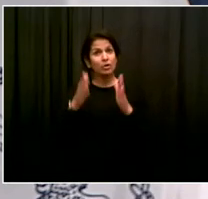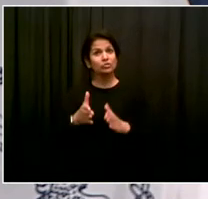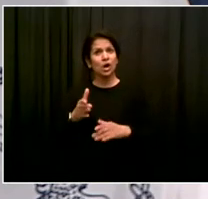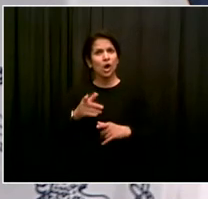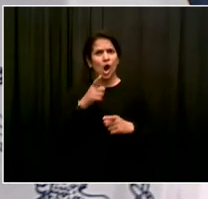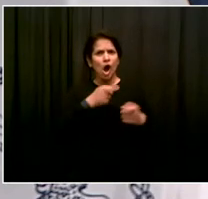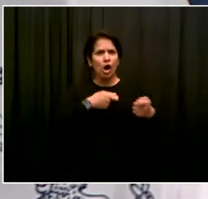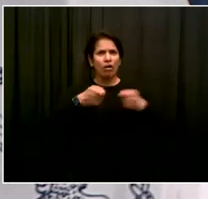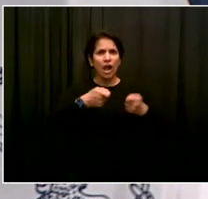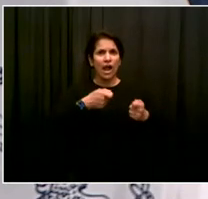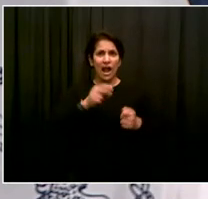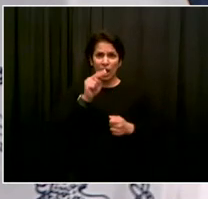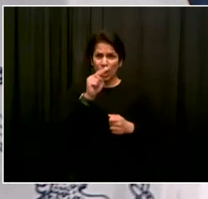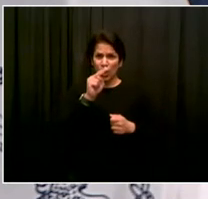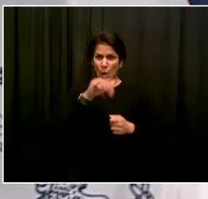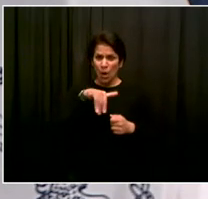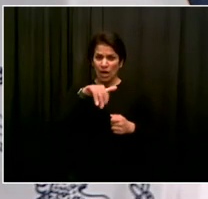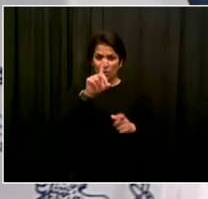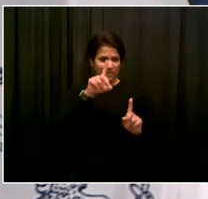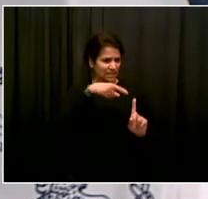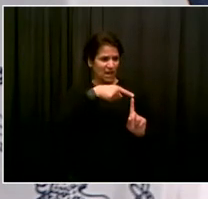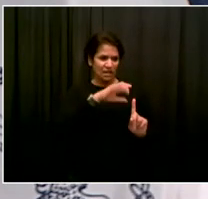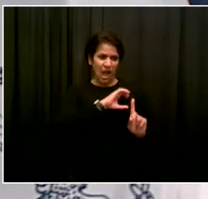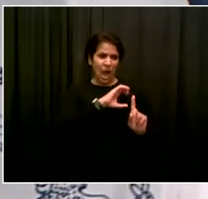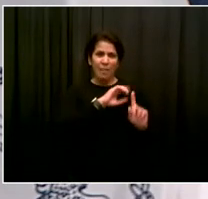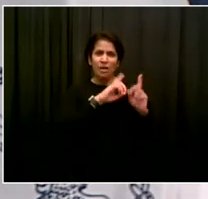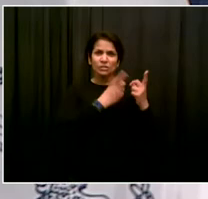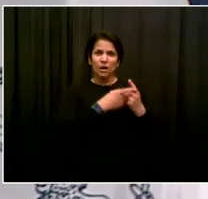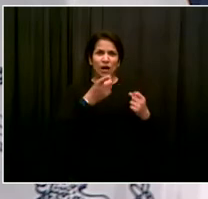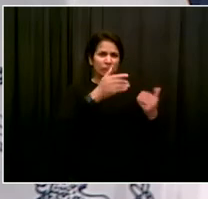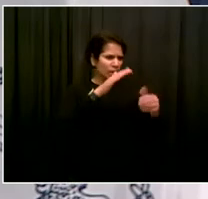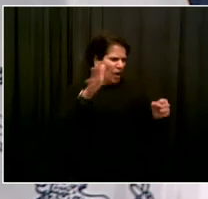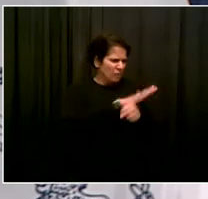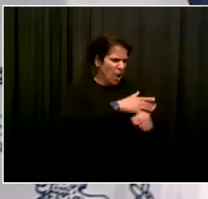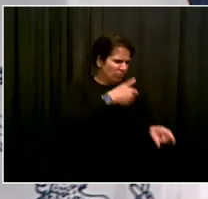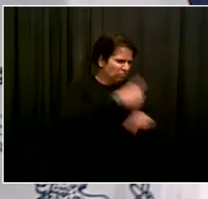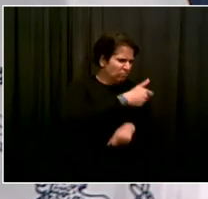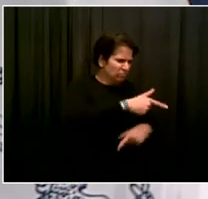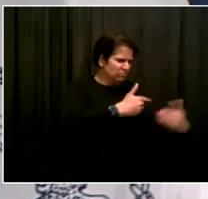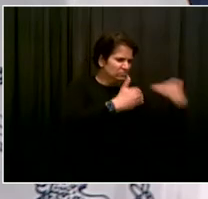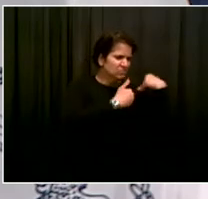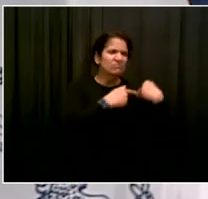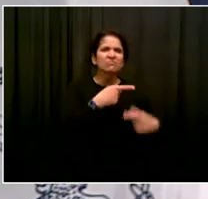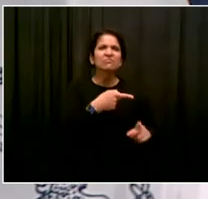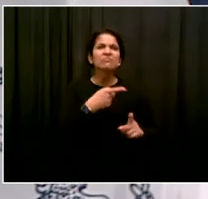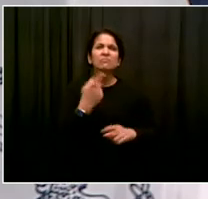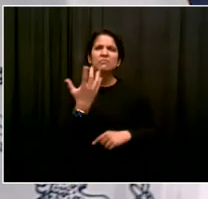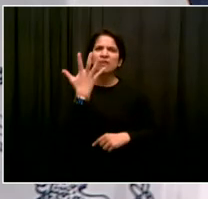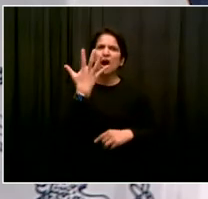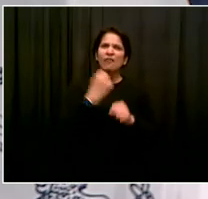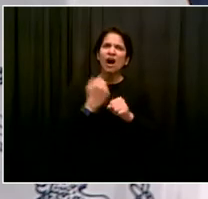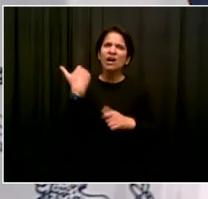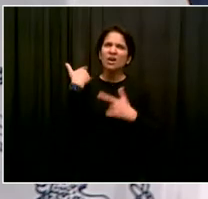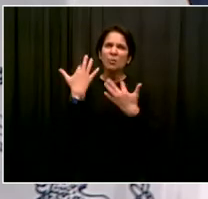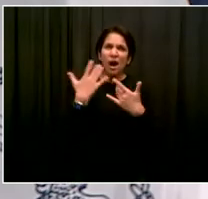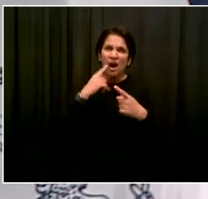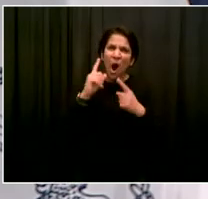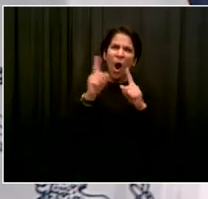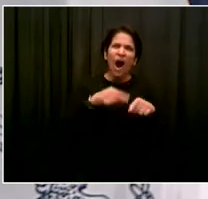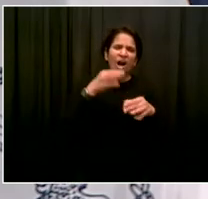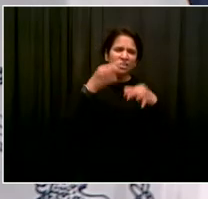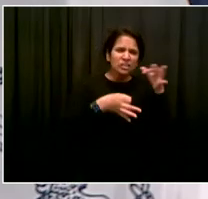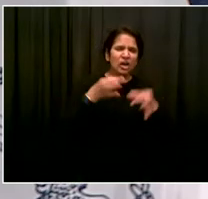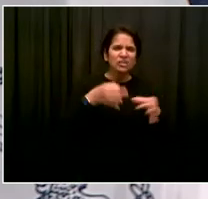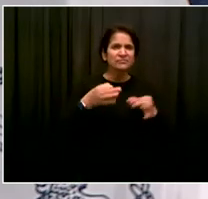case has taken a long time to get to trial. You're in a role where you could, you know, you're not going to put your thumb on the scale of what